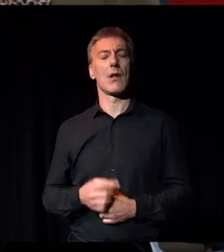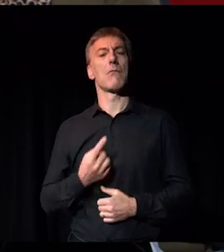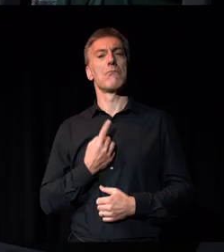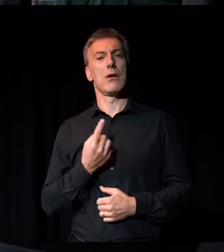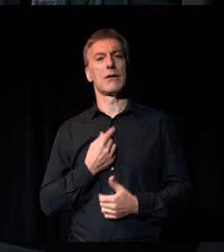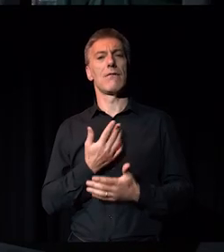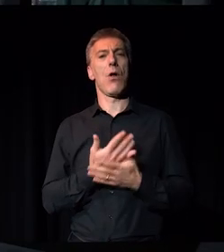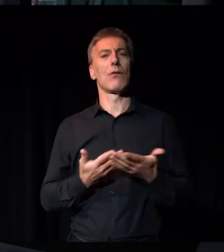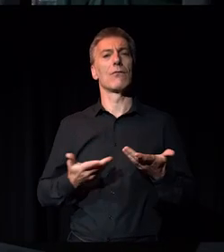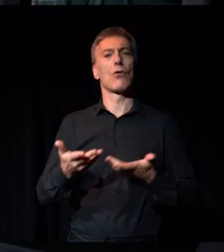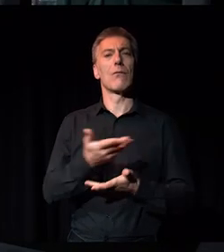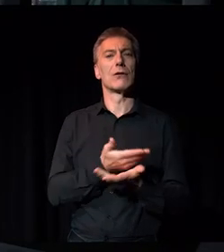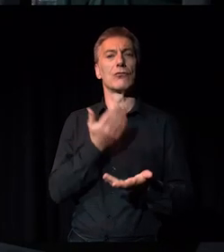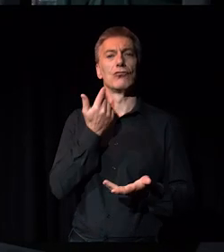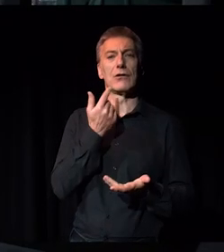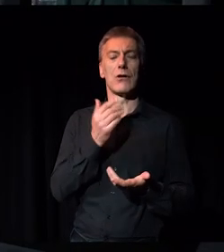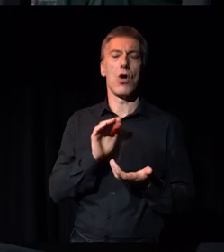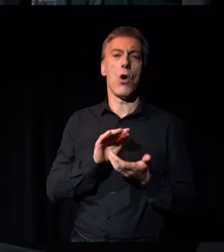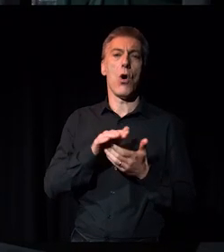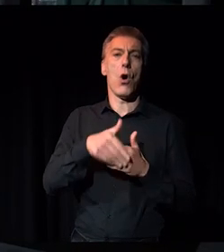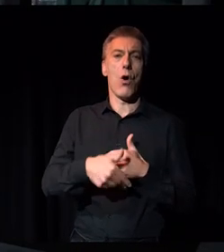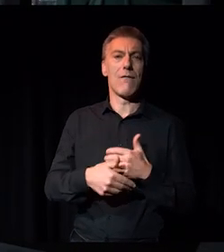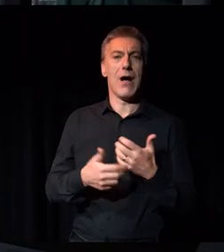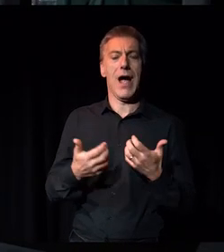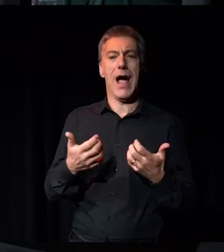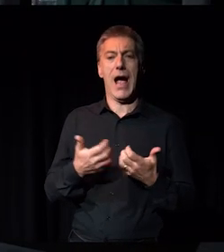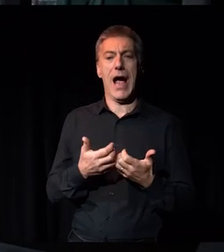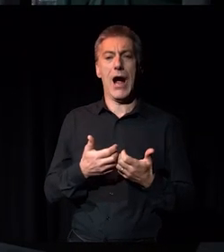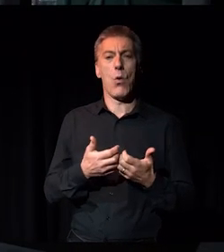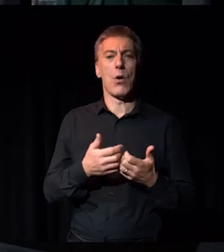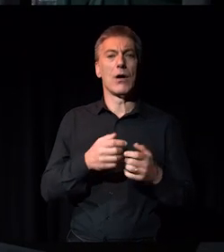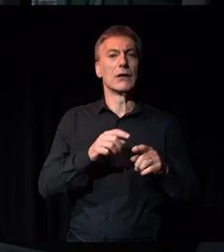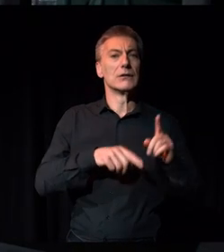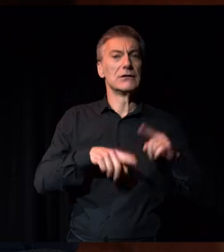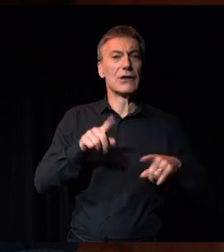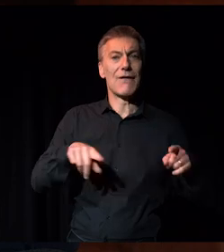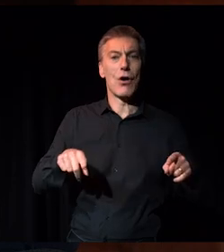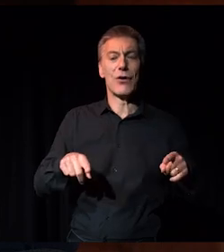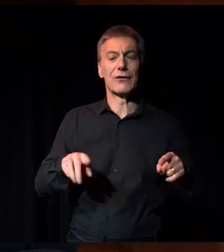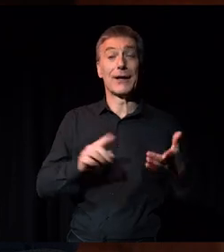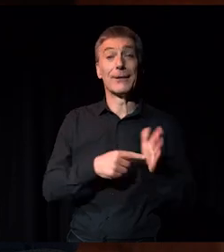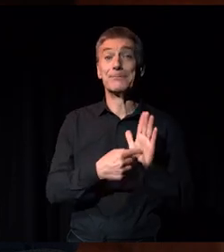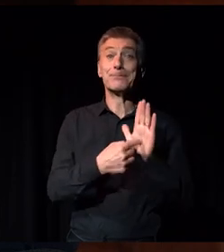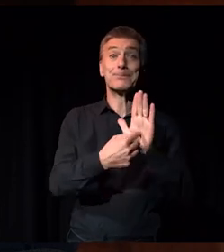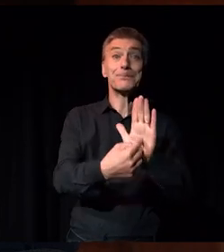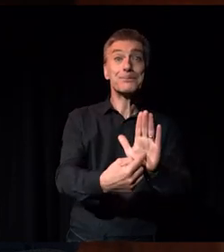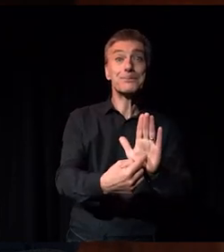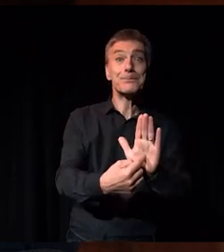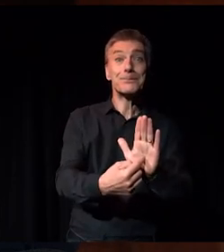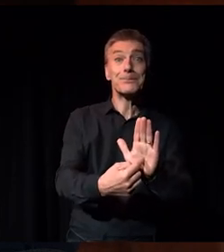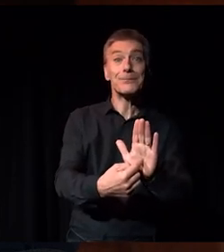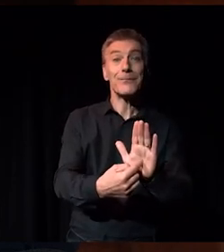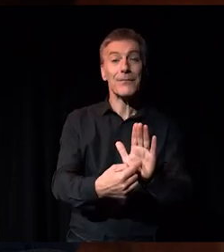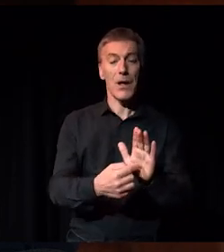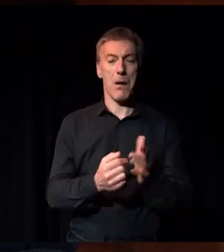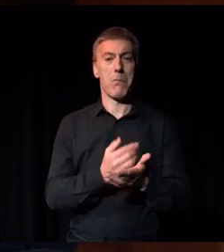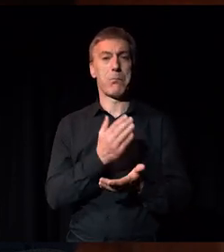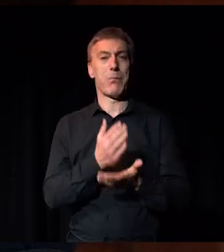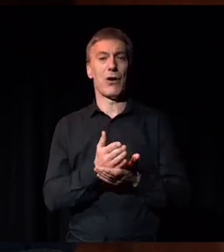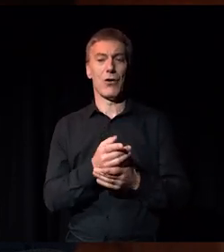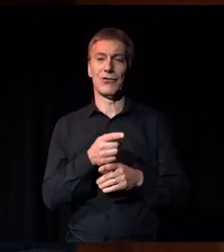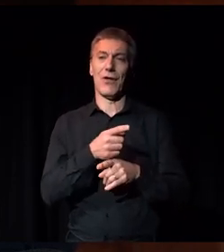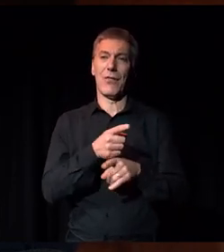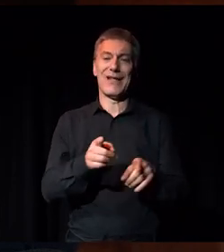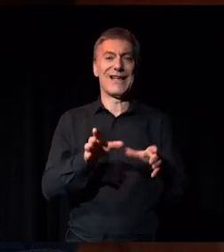recently about the performativity or the performance of diversity, that institutions always seem to be in the process of becoming